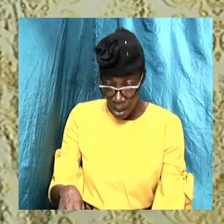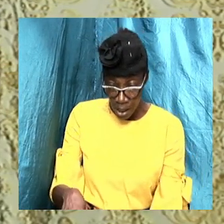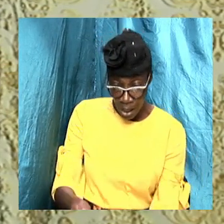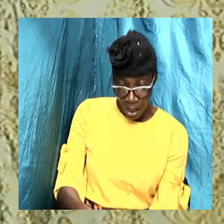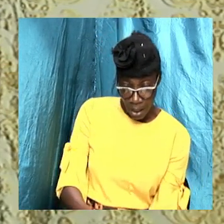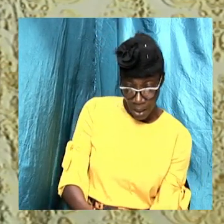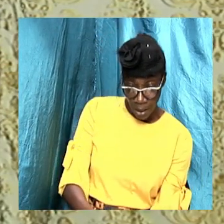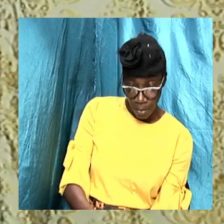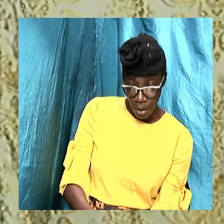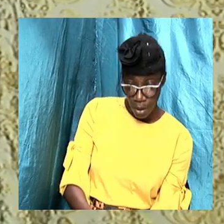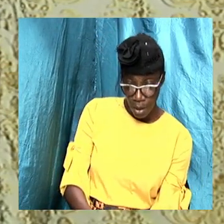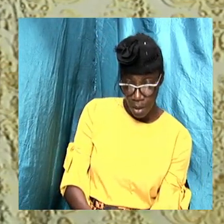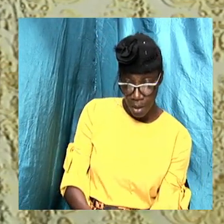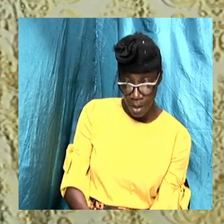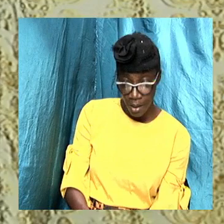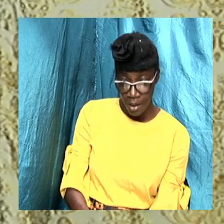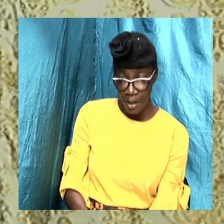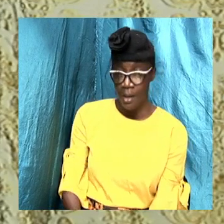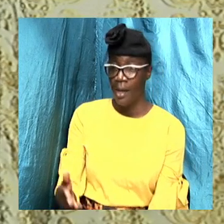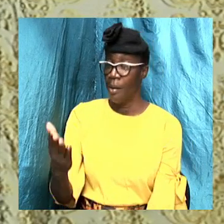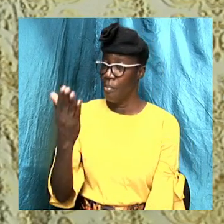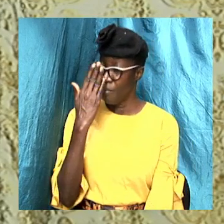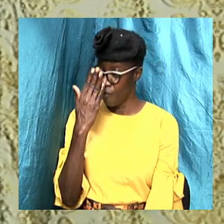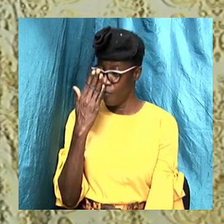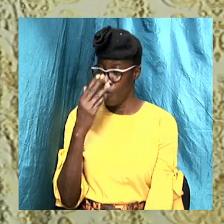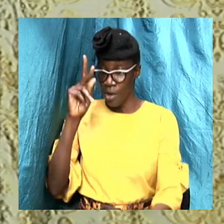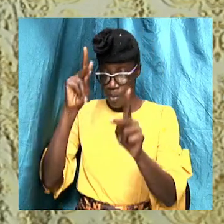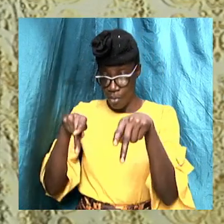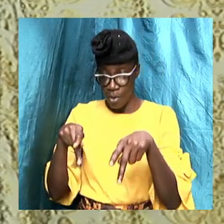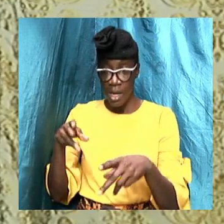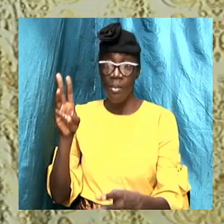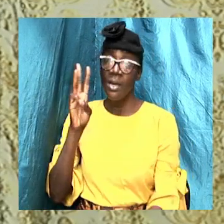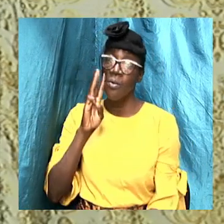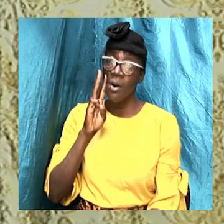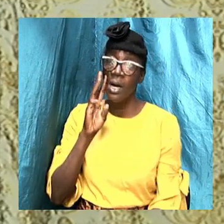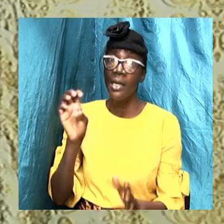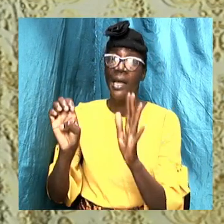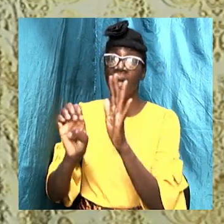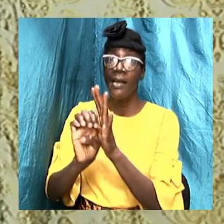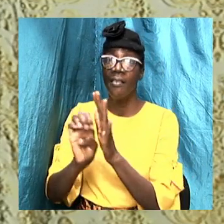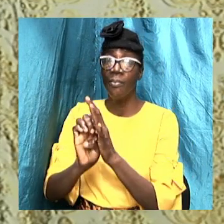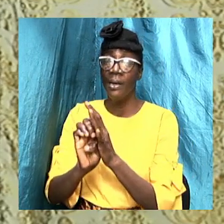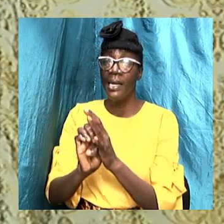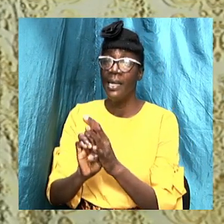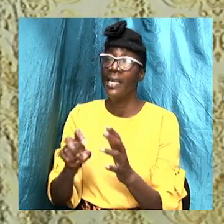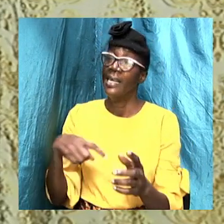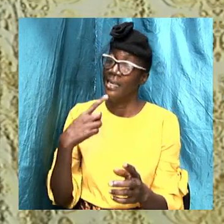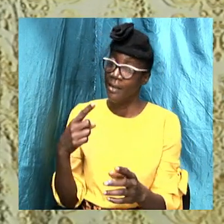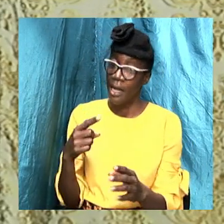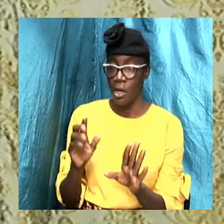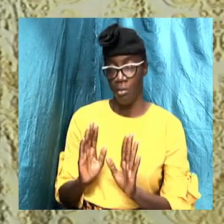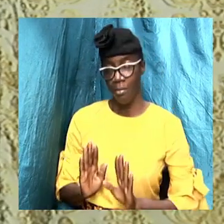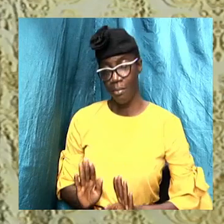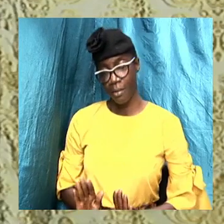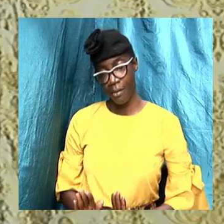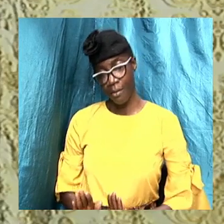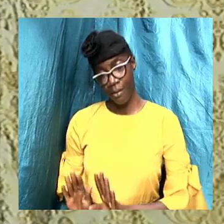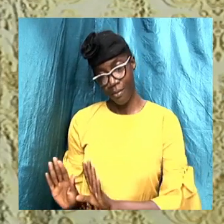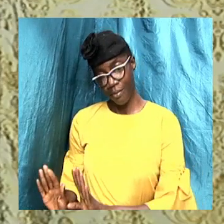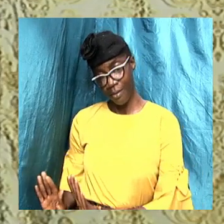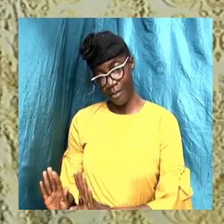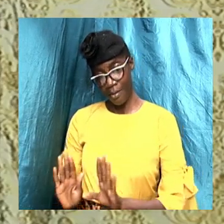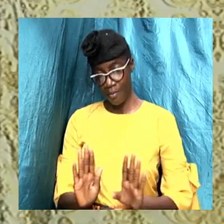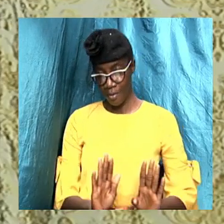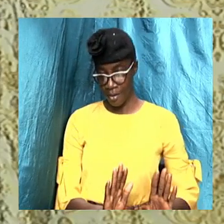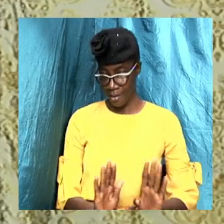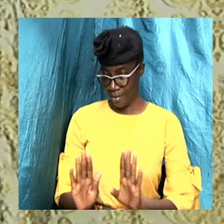as a matter of fact before I put them in the water I explained to them look here you need to just be as calm as possible going to